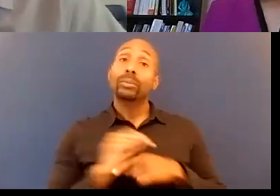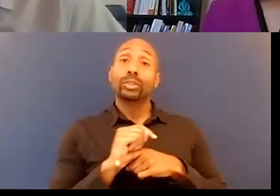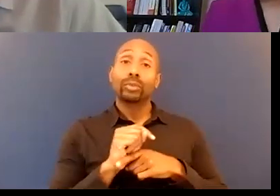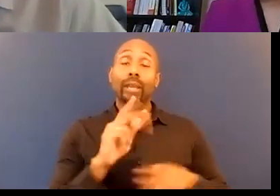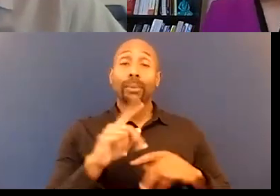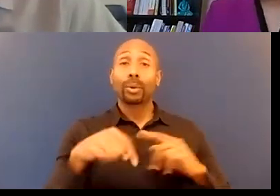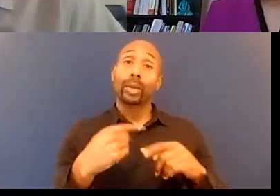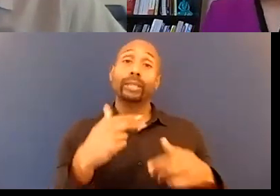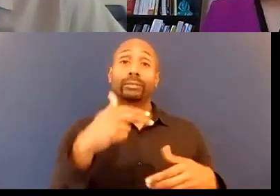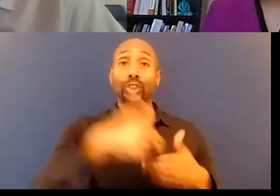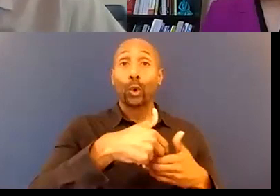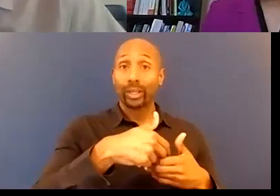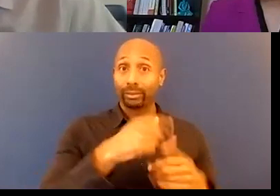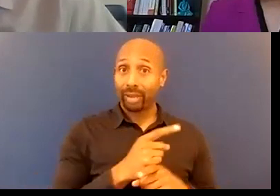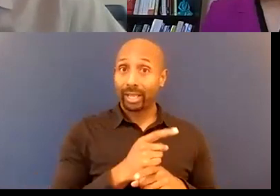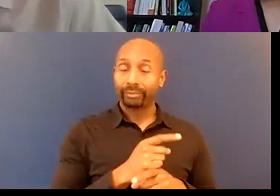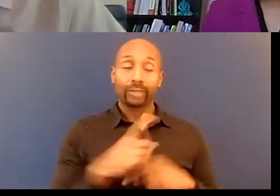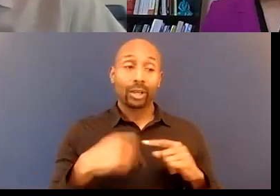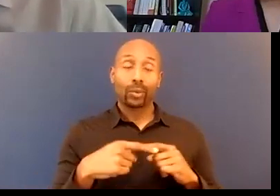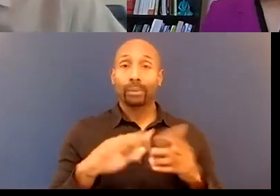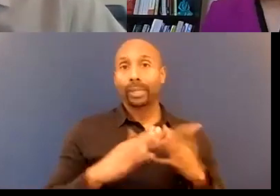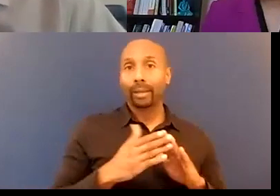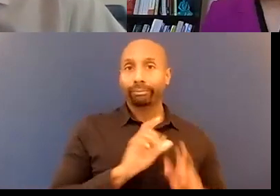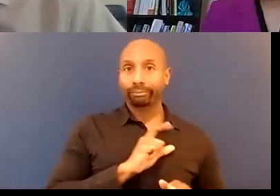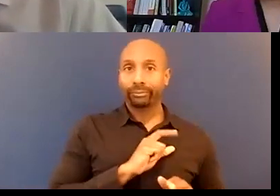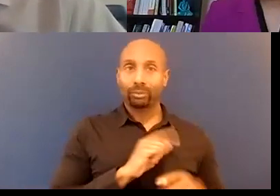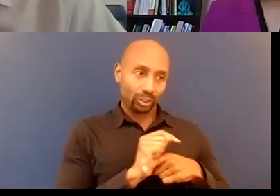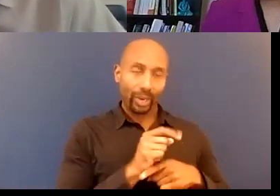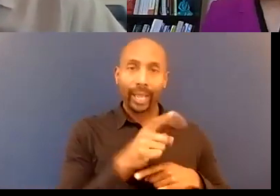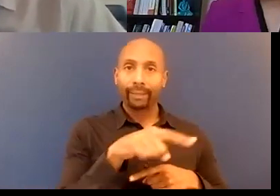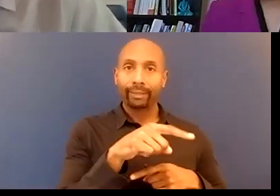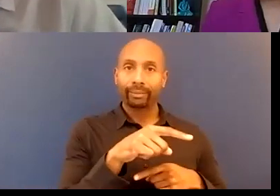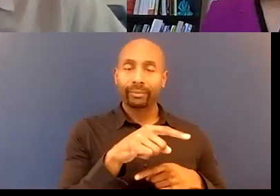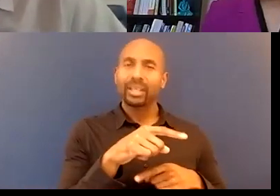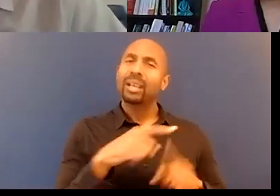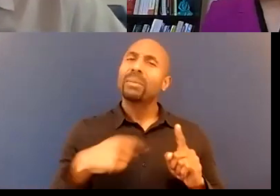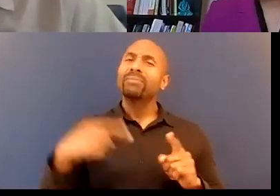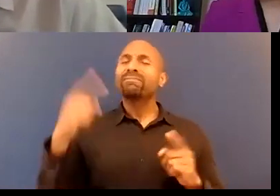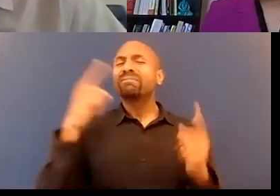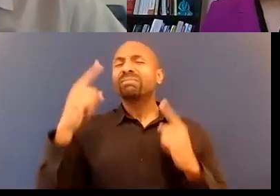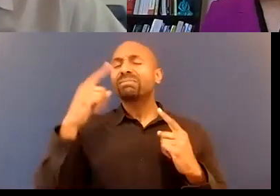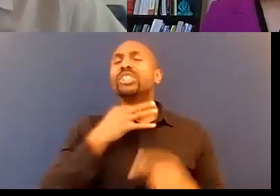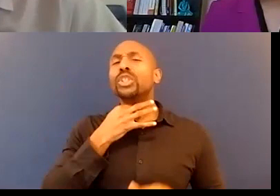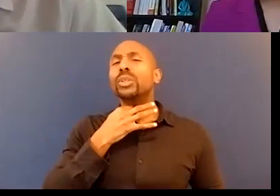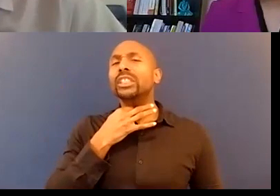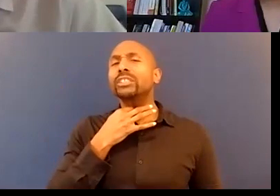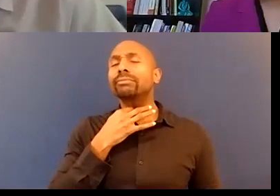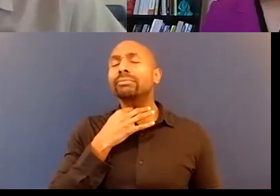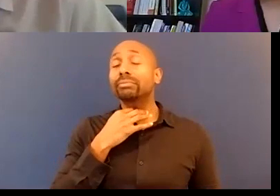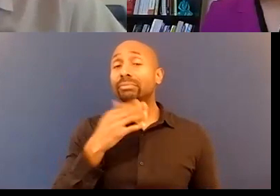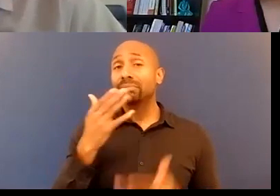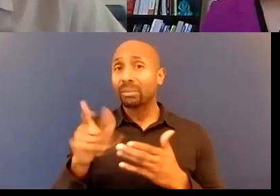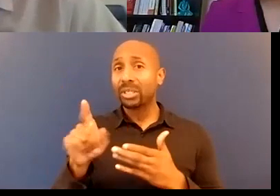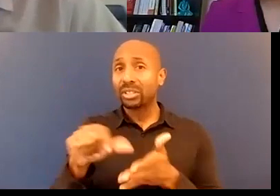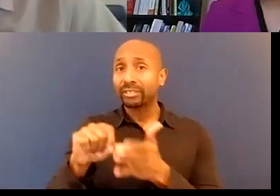profession but should the more the emphasis be on trying